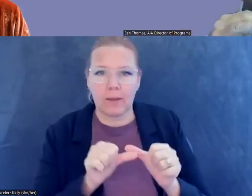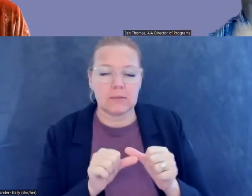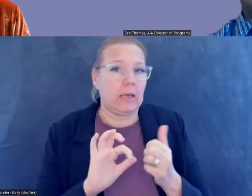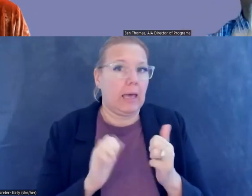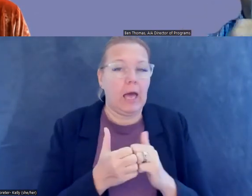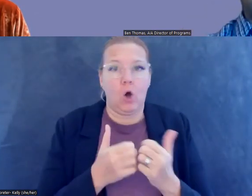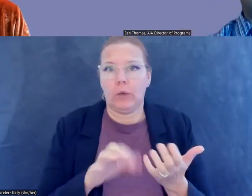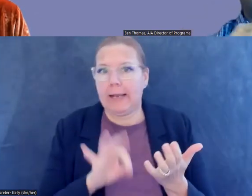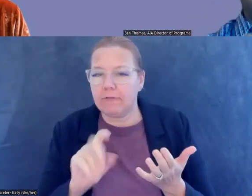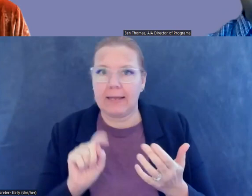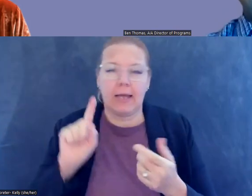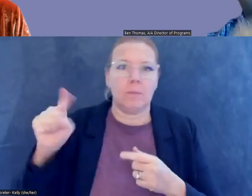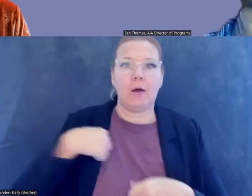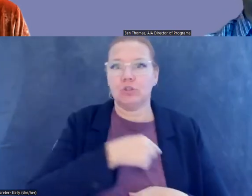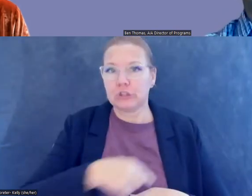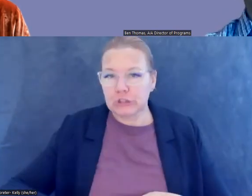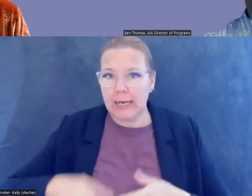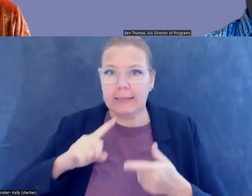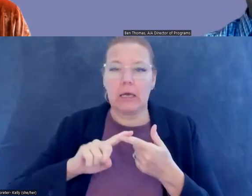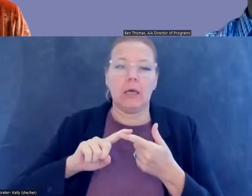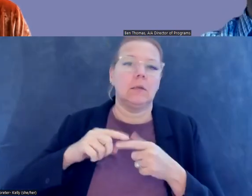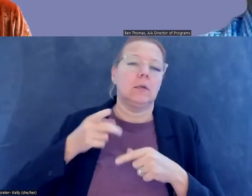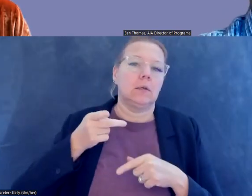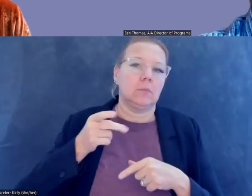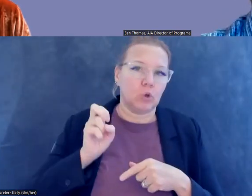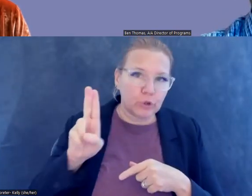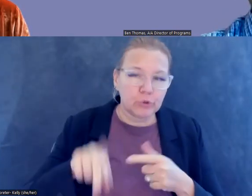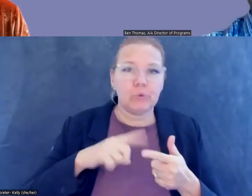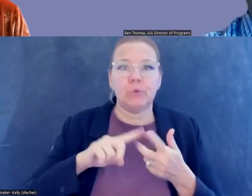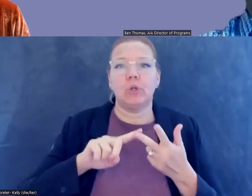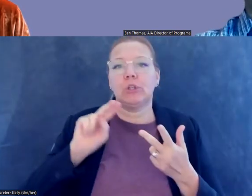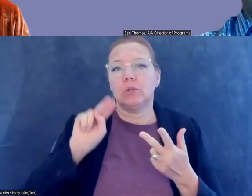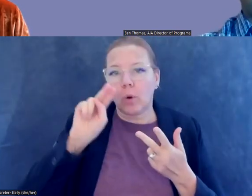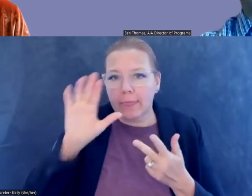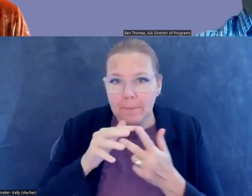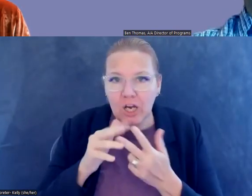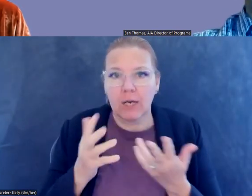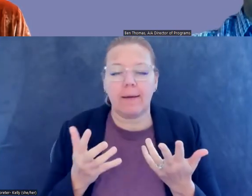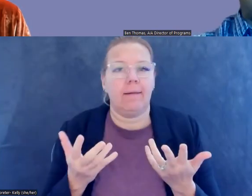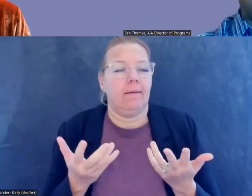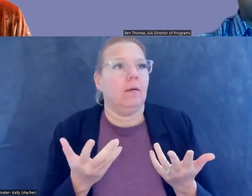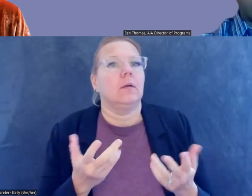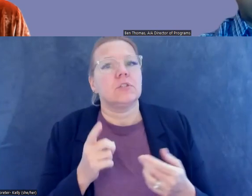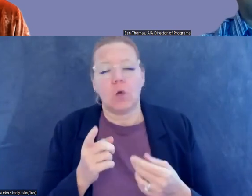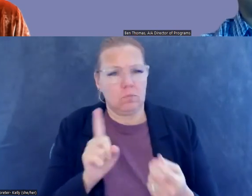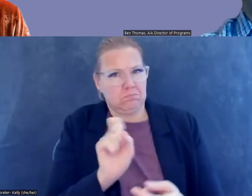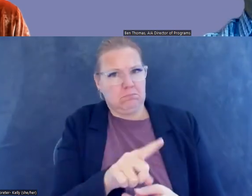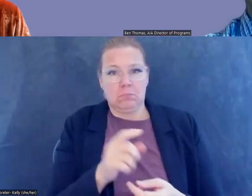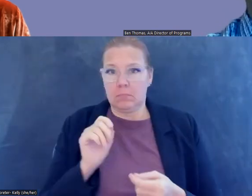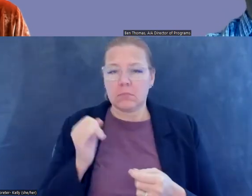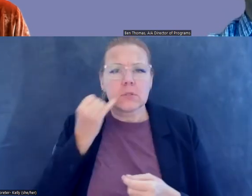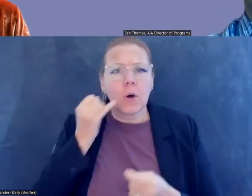antiquities trading in China, in Peru, in North America? So is that, what was a good, if people want to get involved, if people want to find out more,